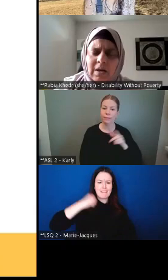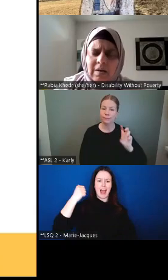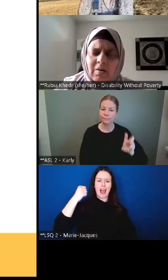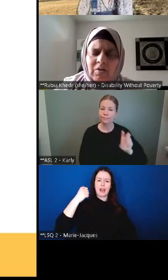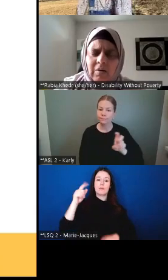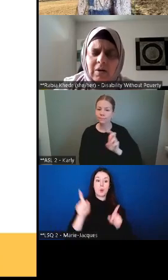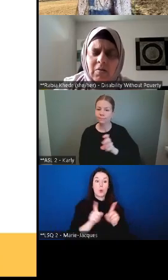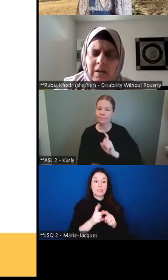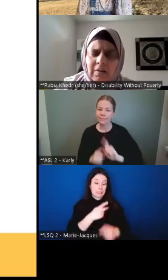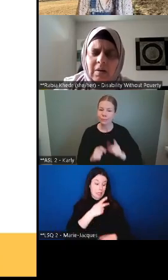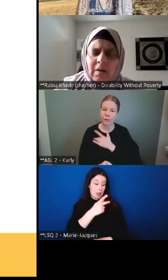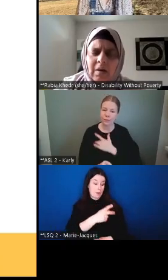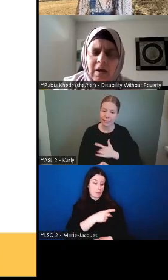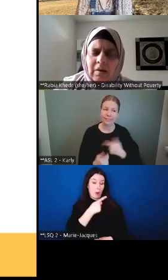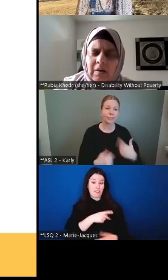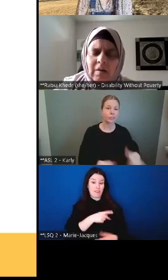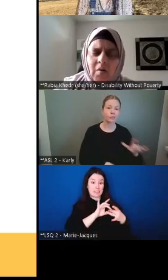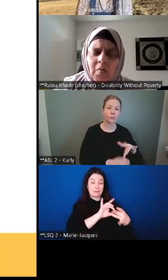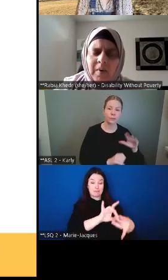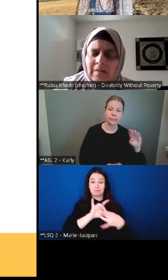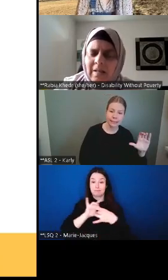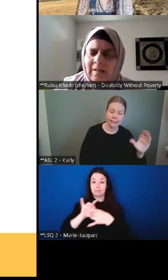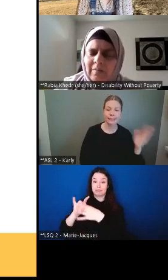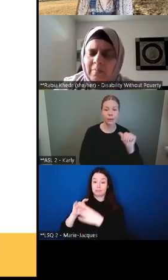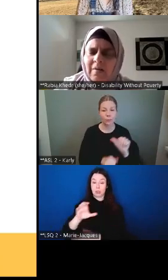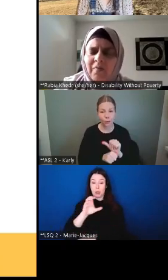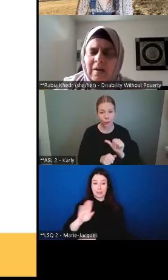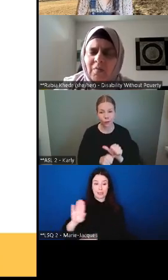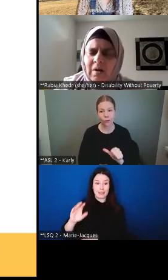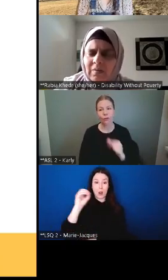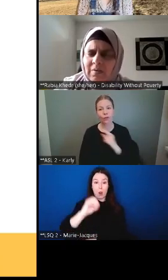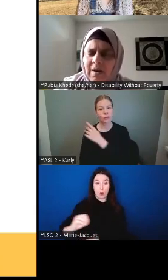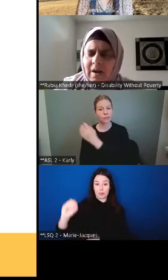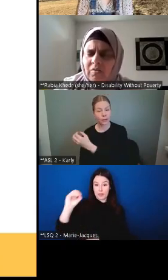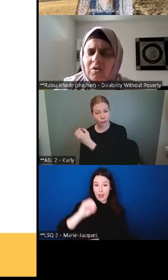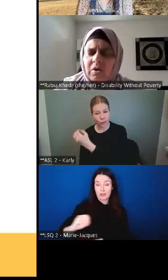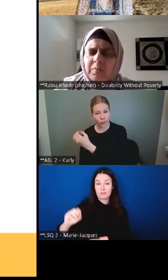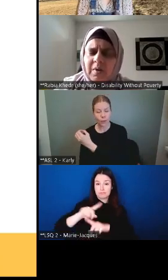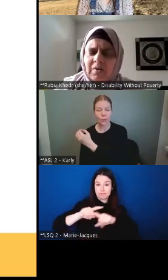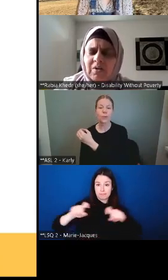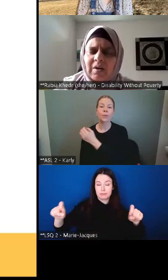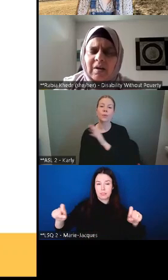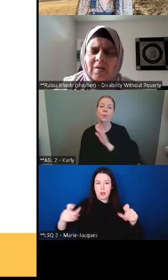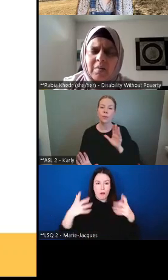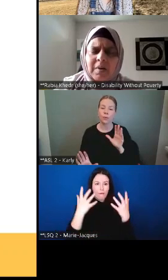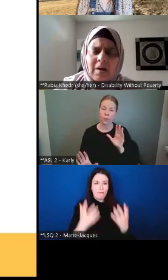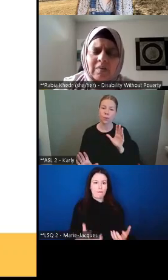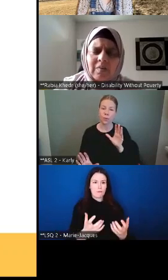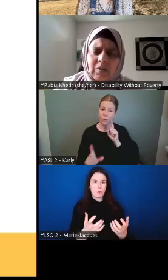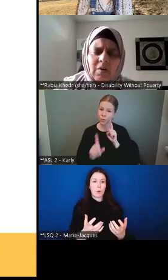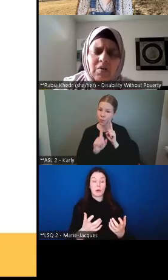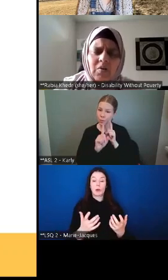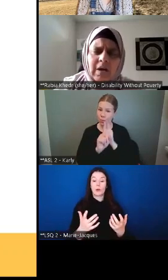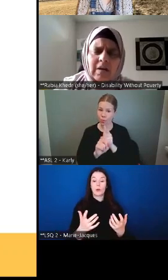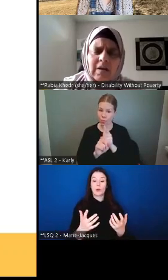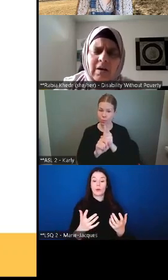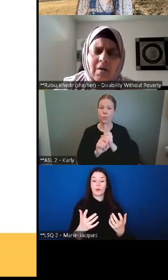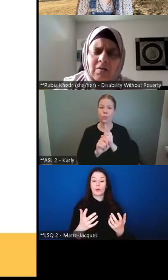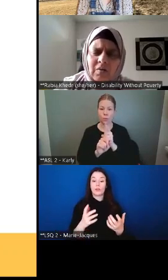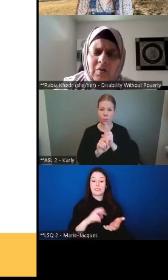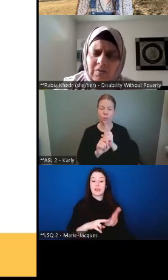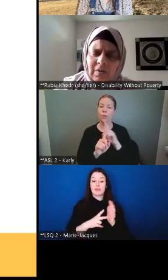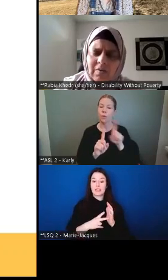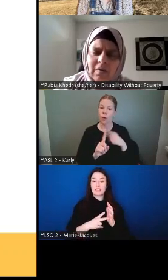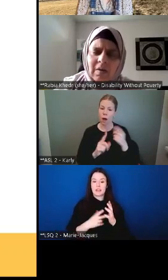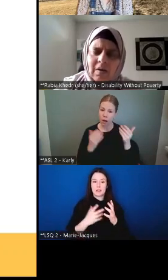in alberta in ontario and and and hoping that this benefit once announced and implemented is harmonized so there are no negative